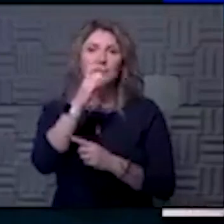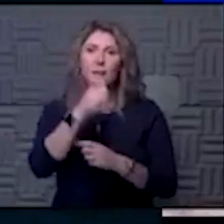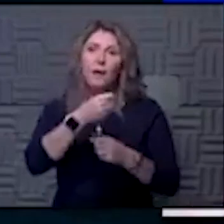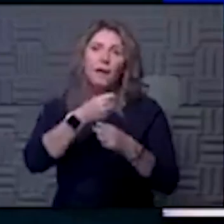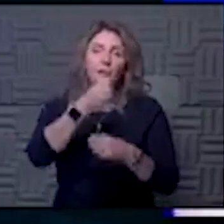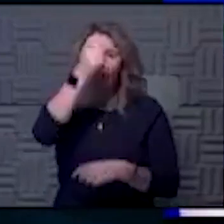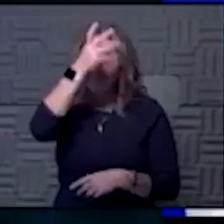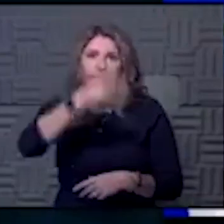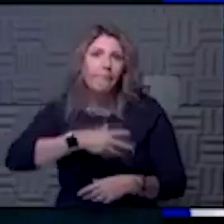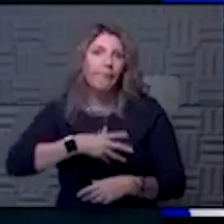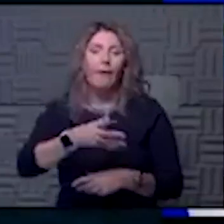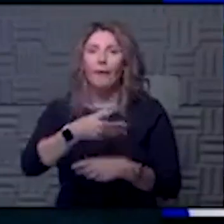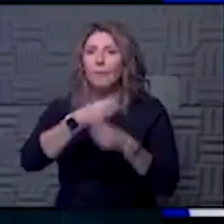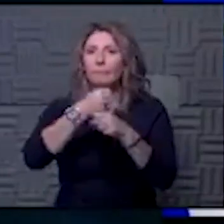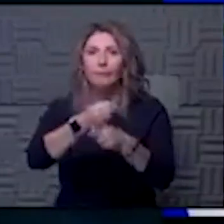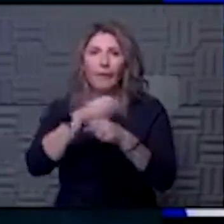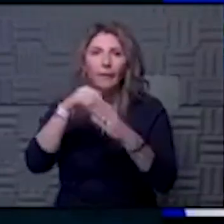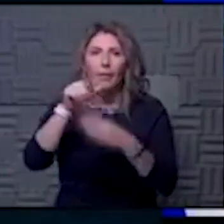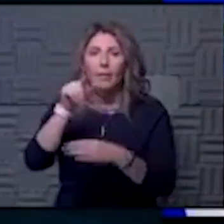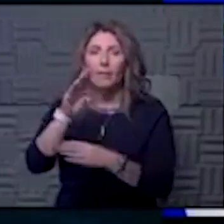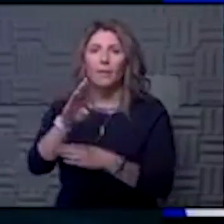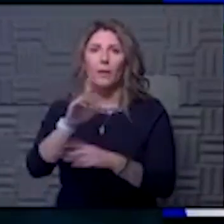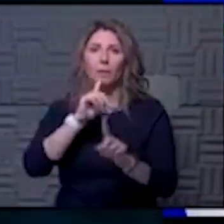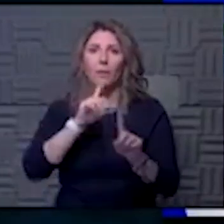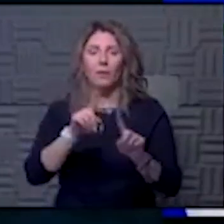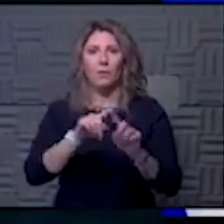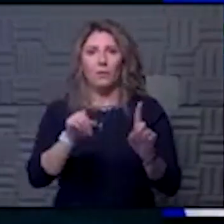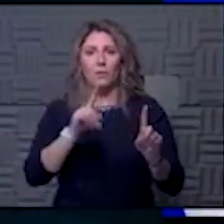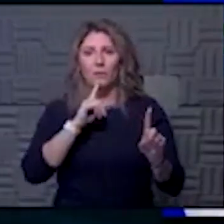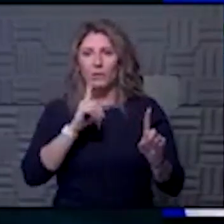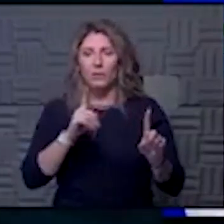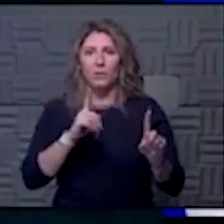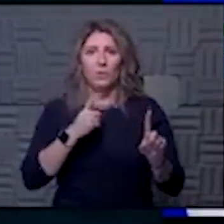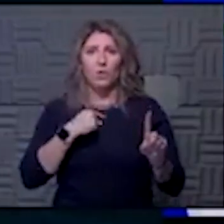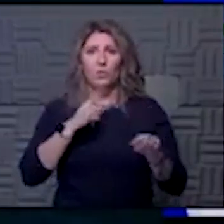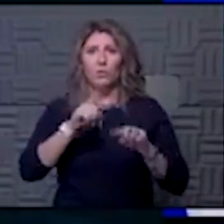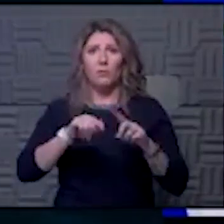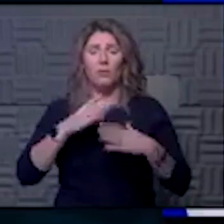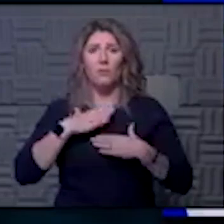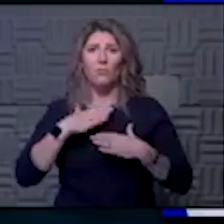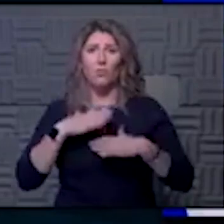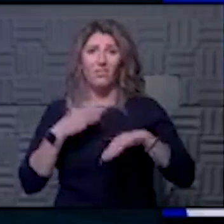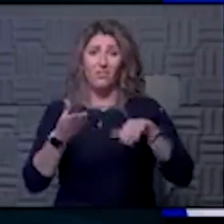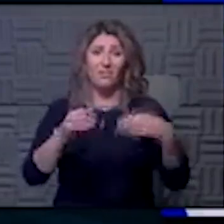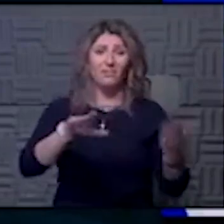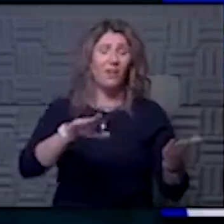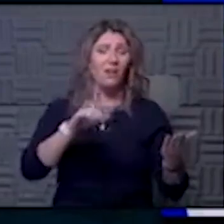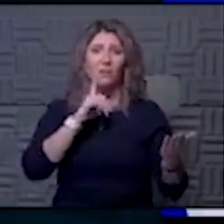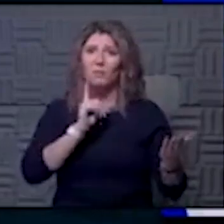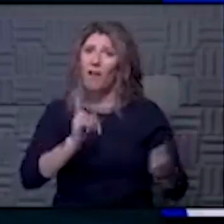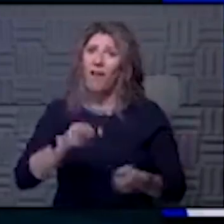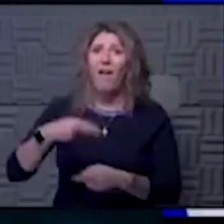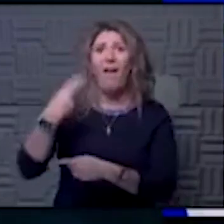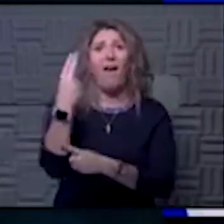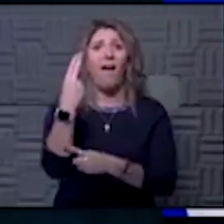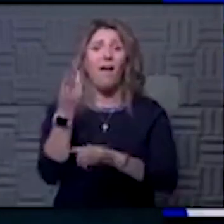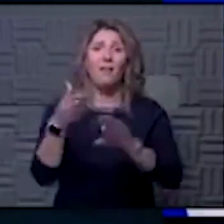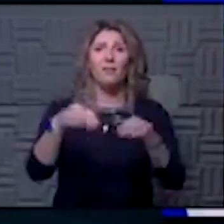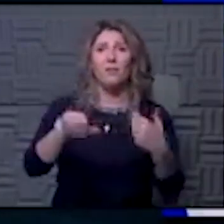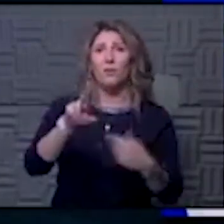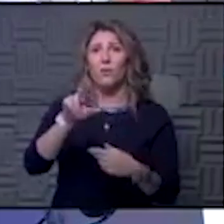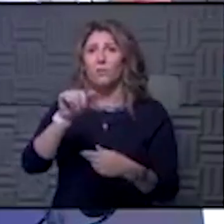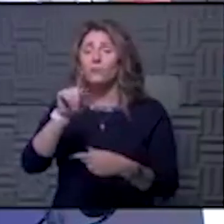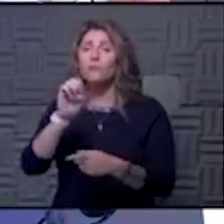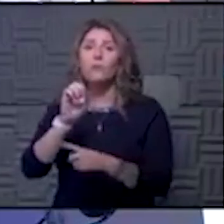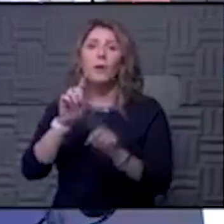virus, but one that takes away your breath and then you die and with a very high case fatality rate. But with a